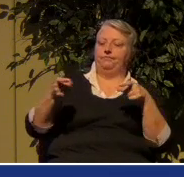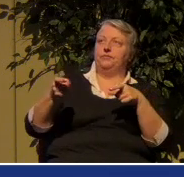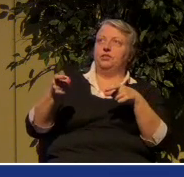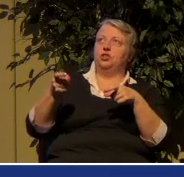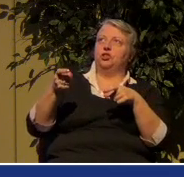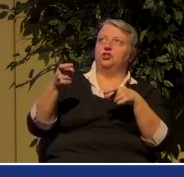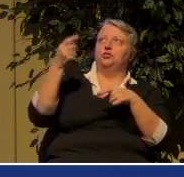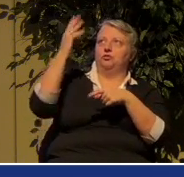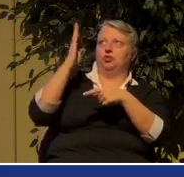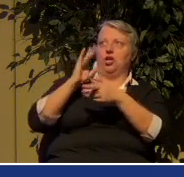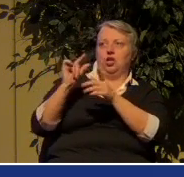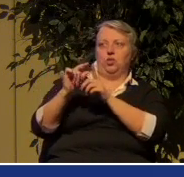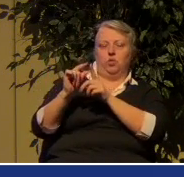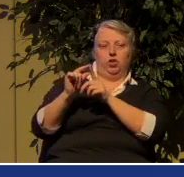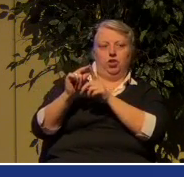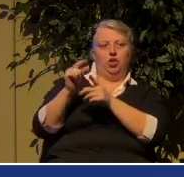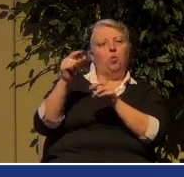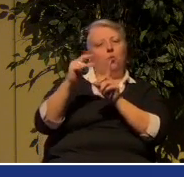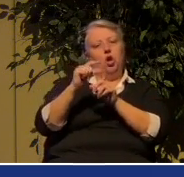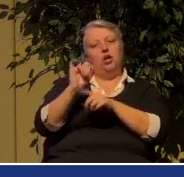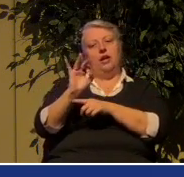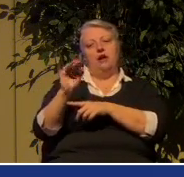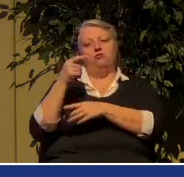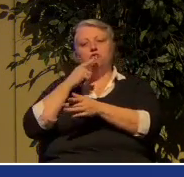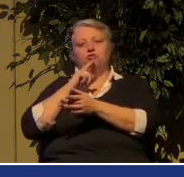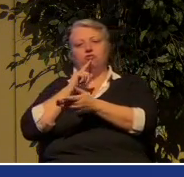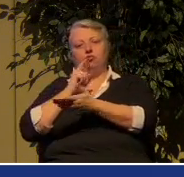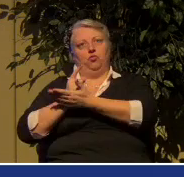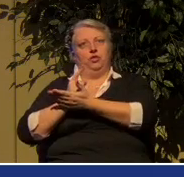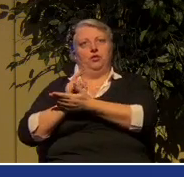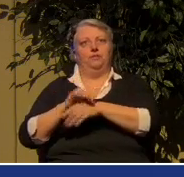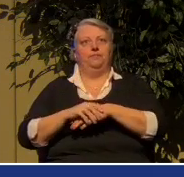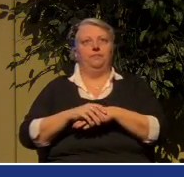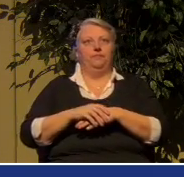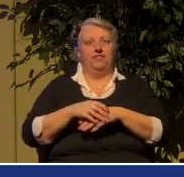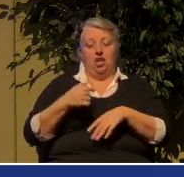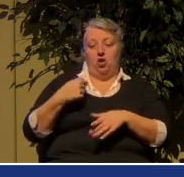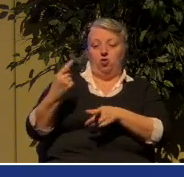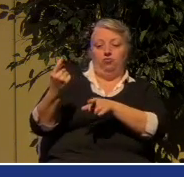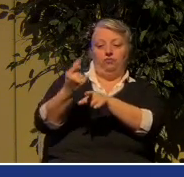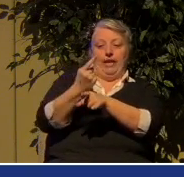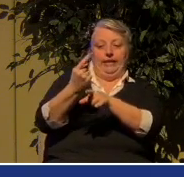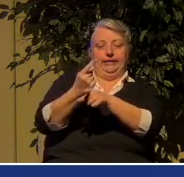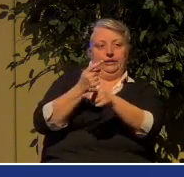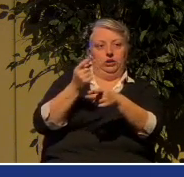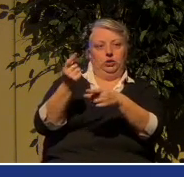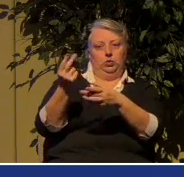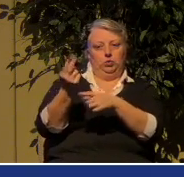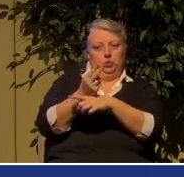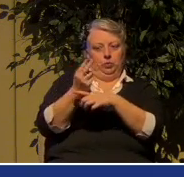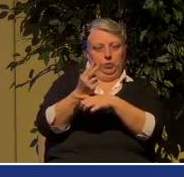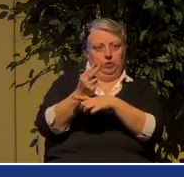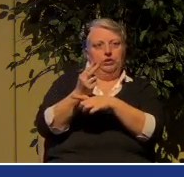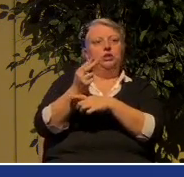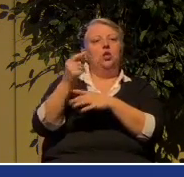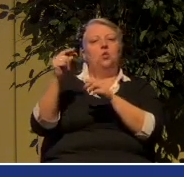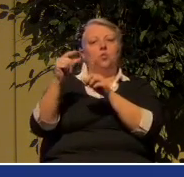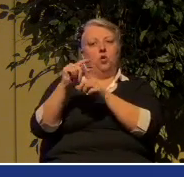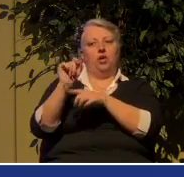the Word of Truth. Notice that, who correctly handles the Word of Truth.